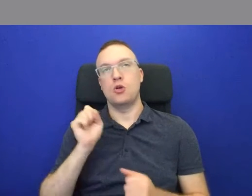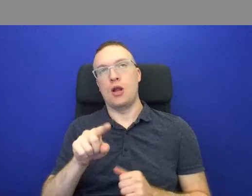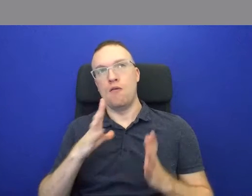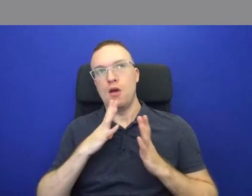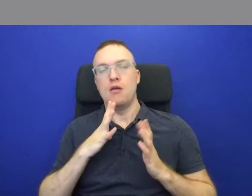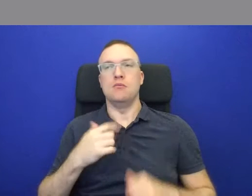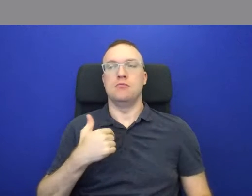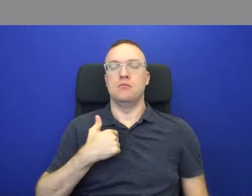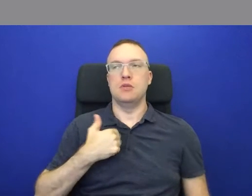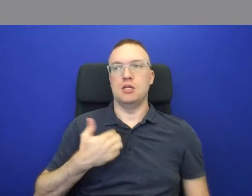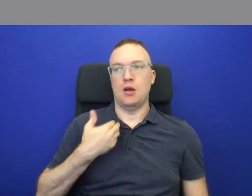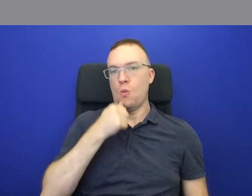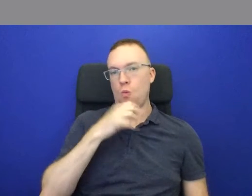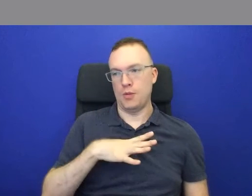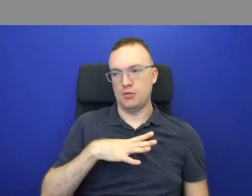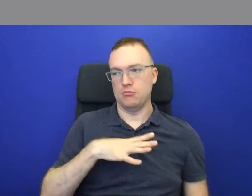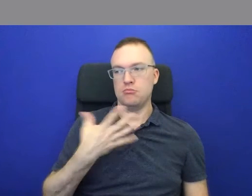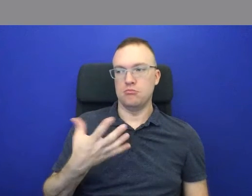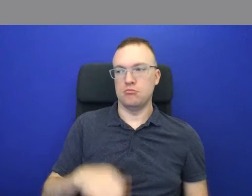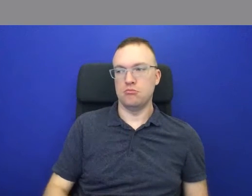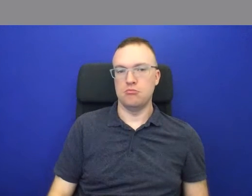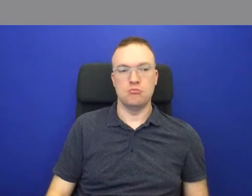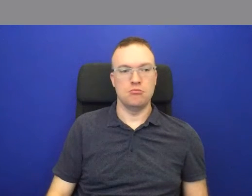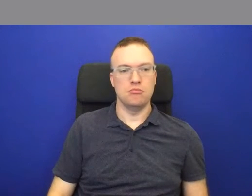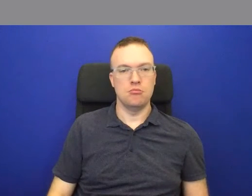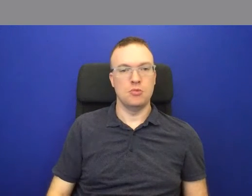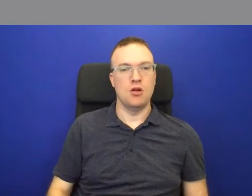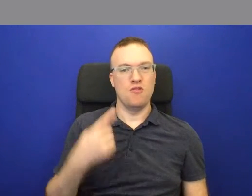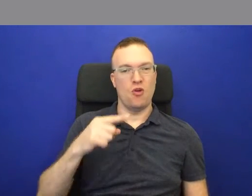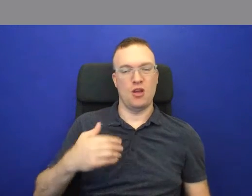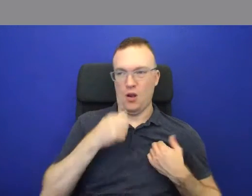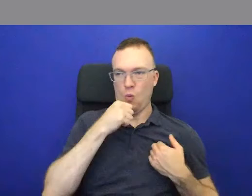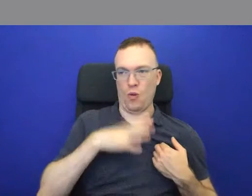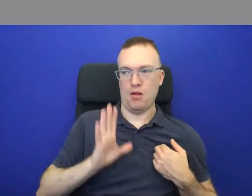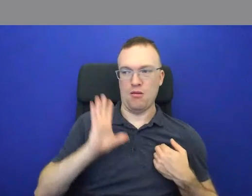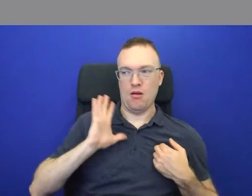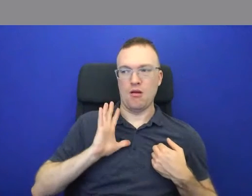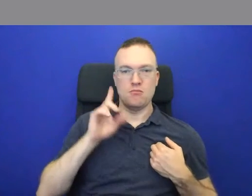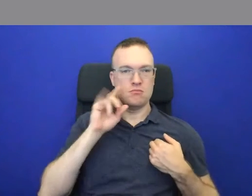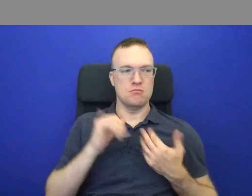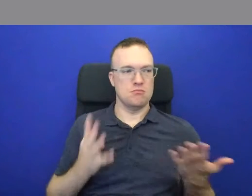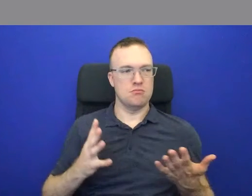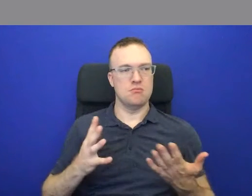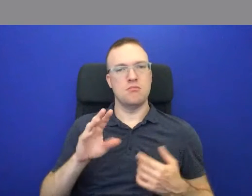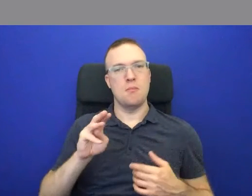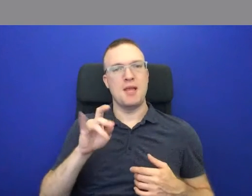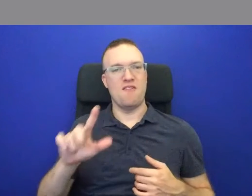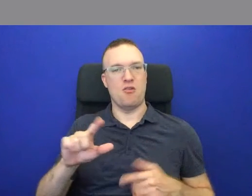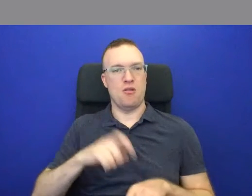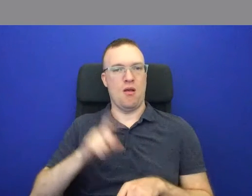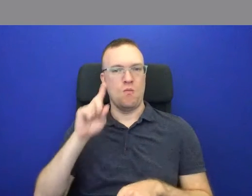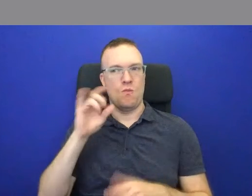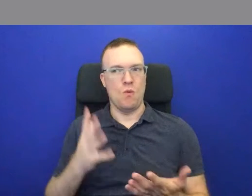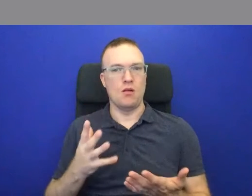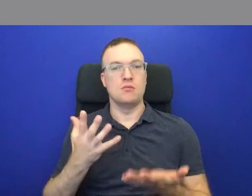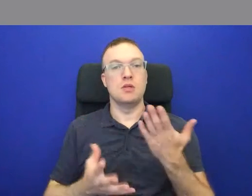I'm a young woman. What was life like for young women in the medieval period? Or